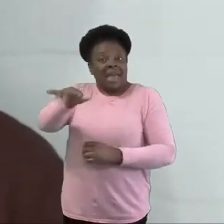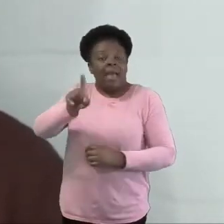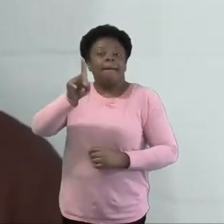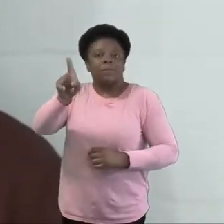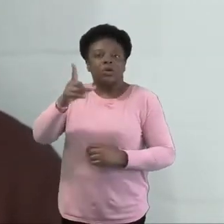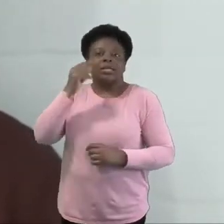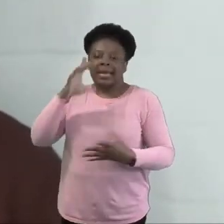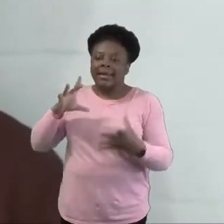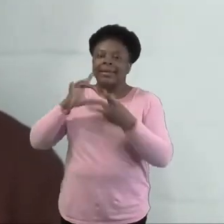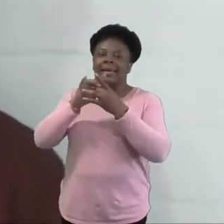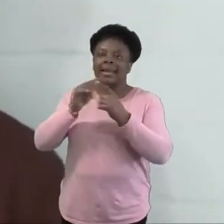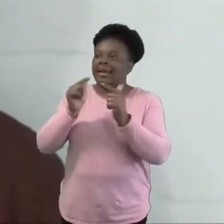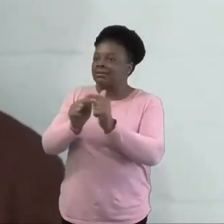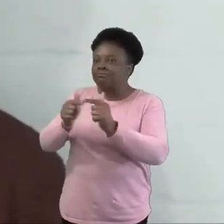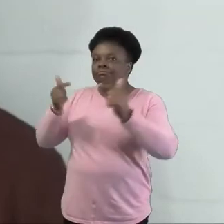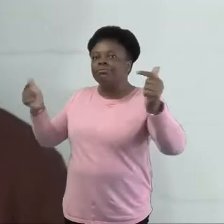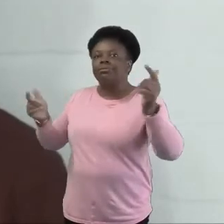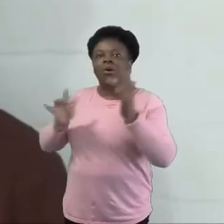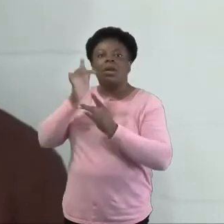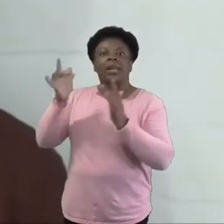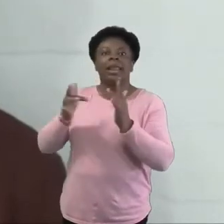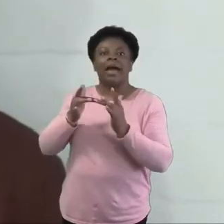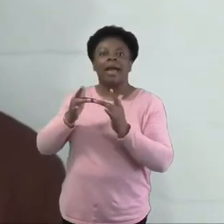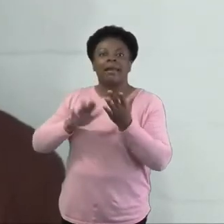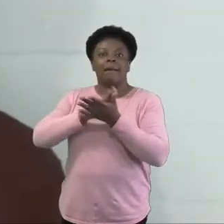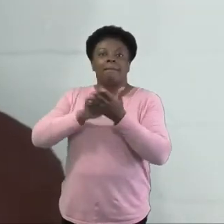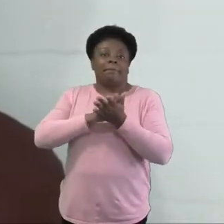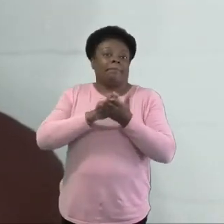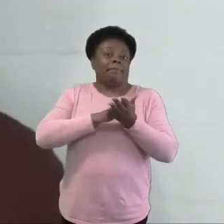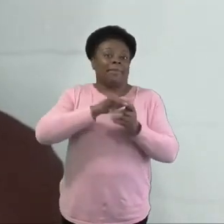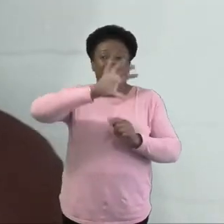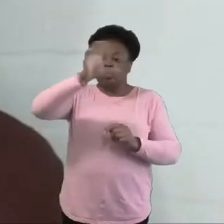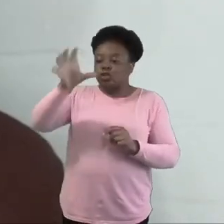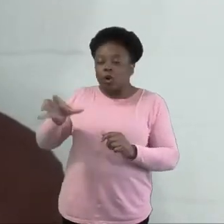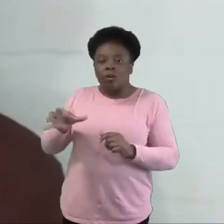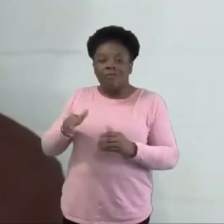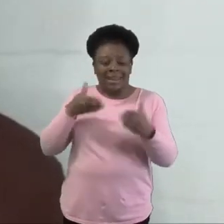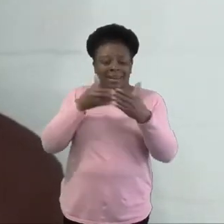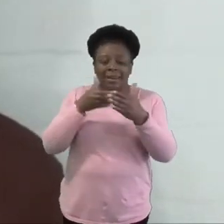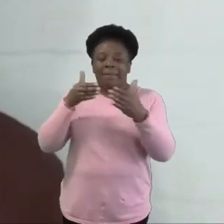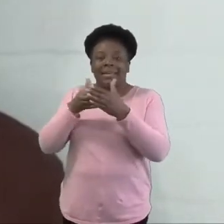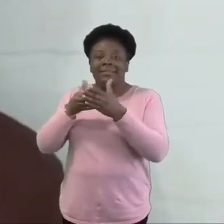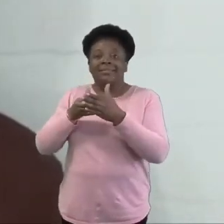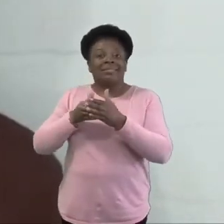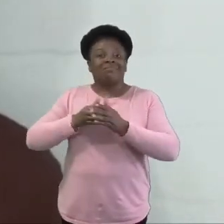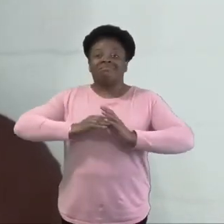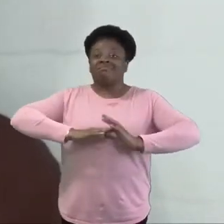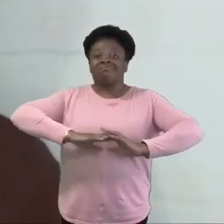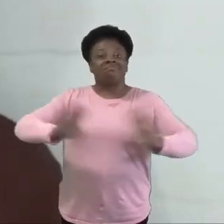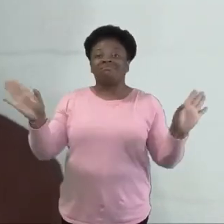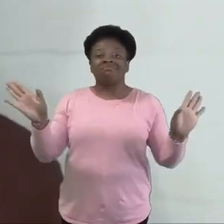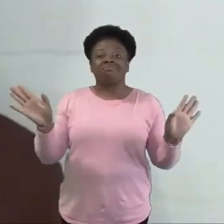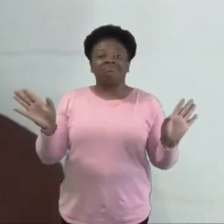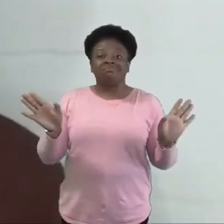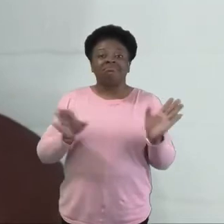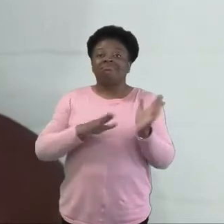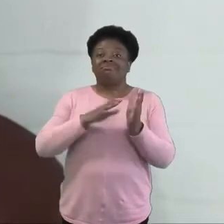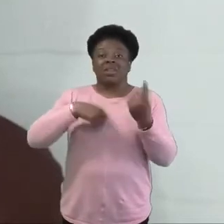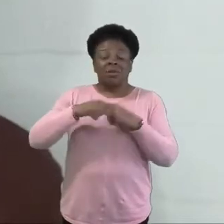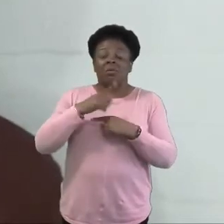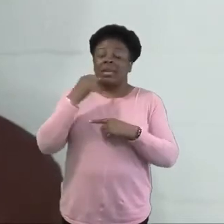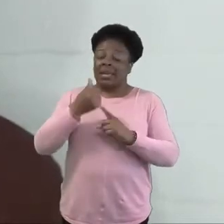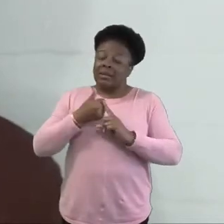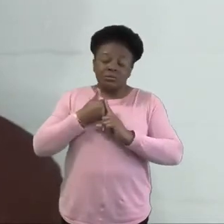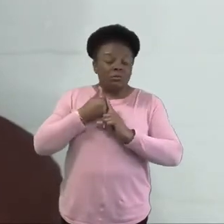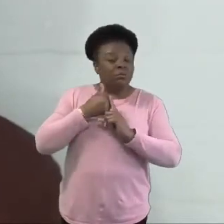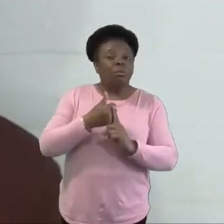are not limited by geographical locations and restrictions, but we are able to support and